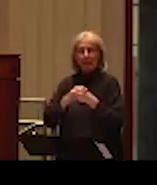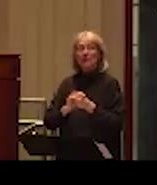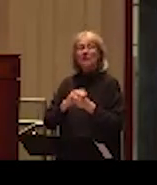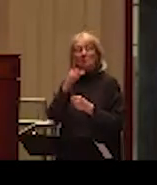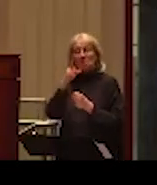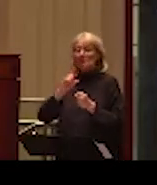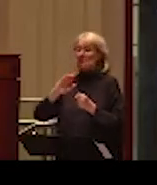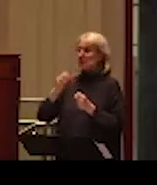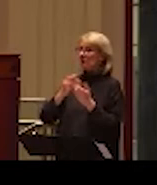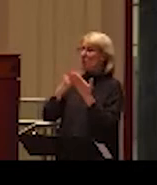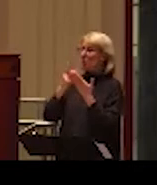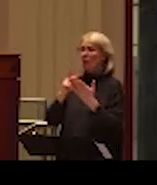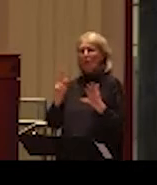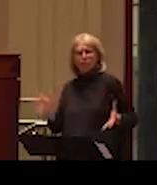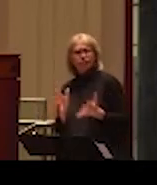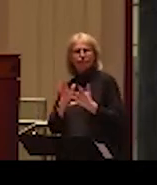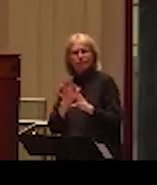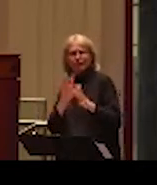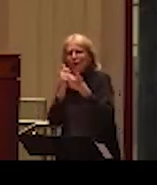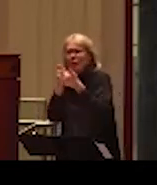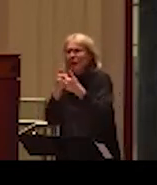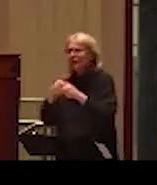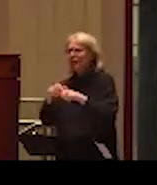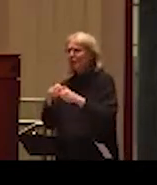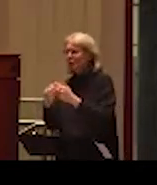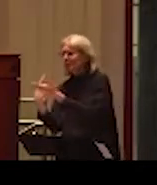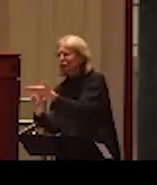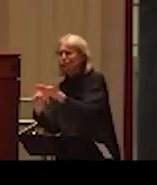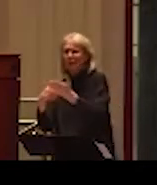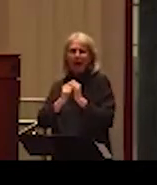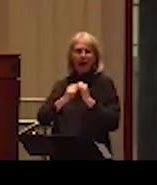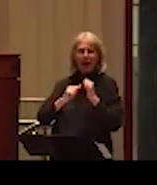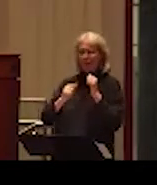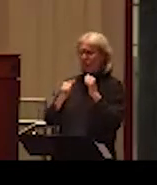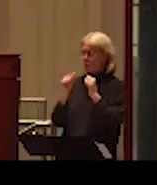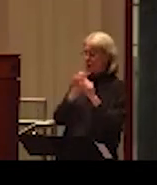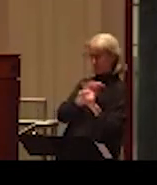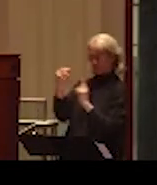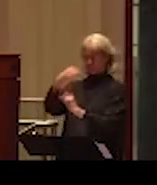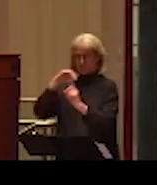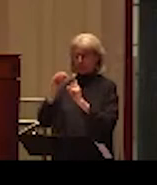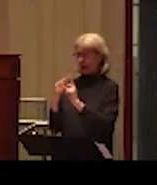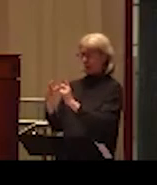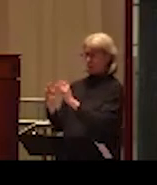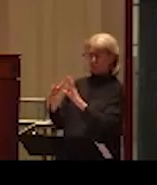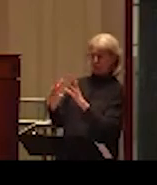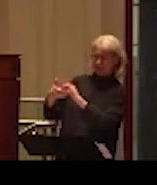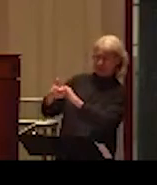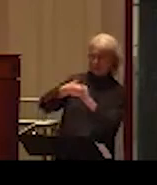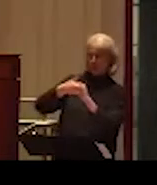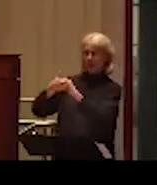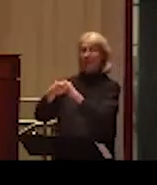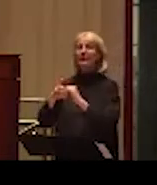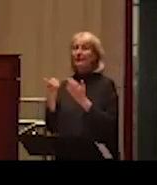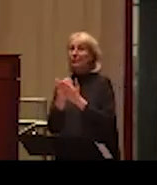to be challenged and take risks while learning how to collaborate across a plurality of perspectives. This is a relatively new program,